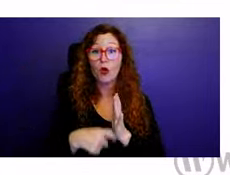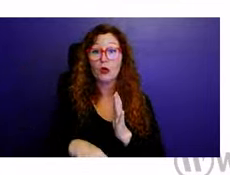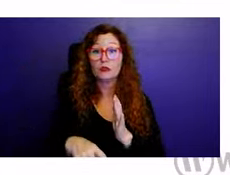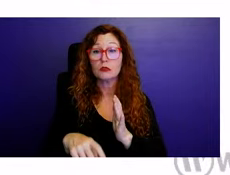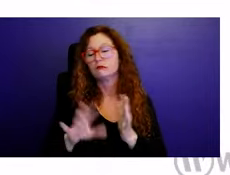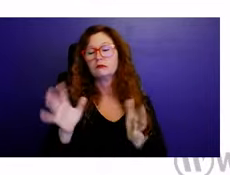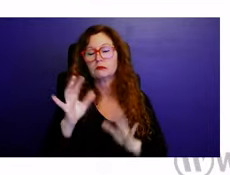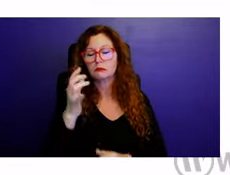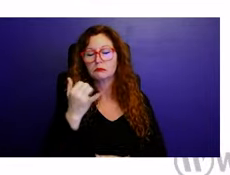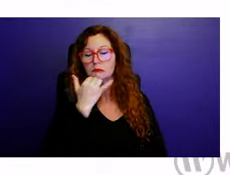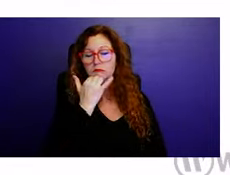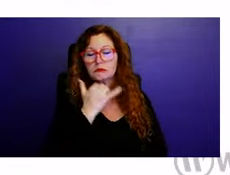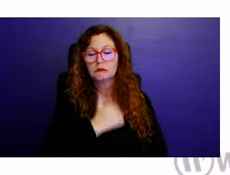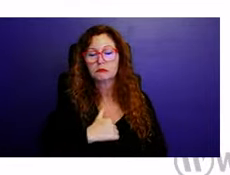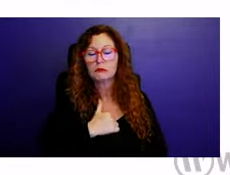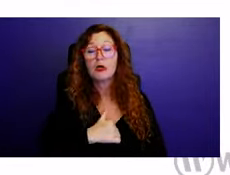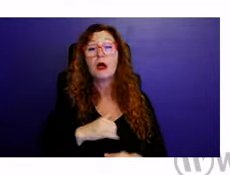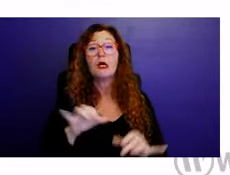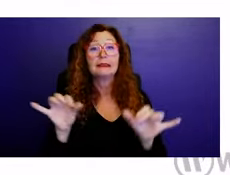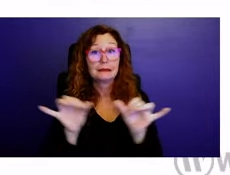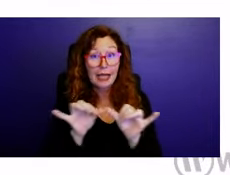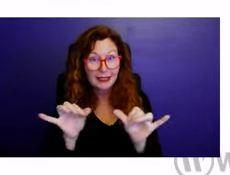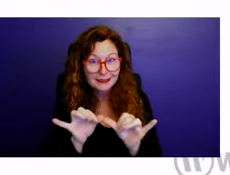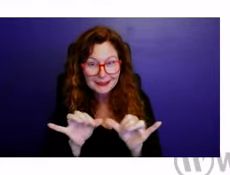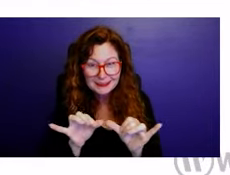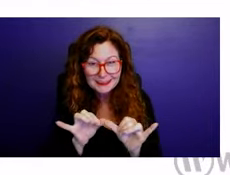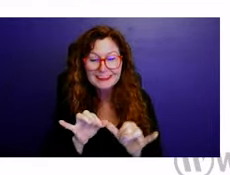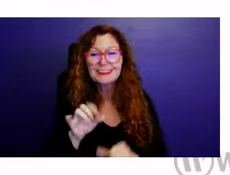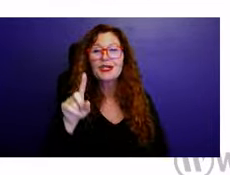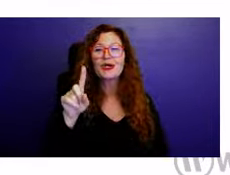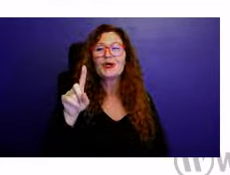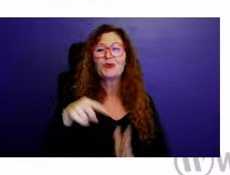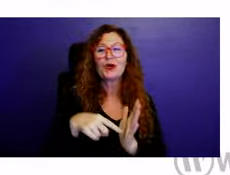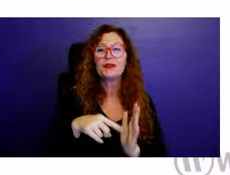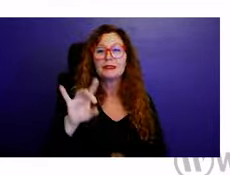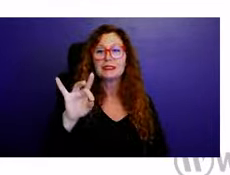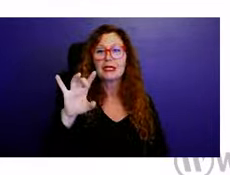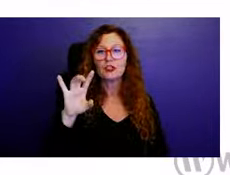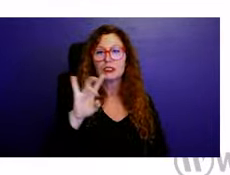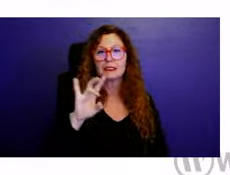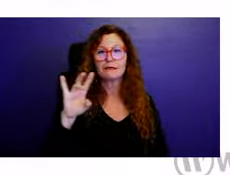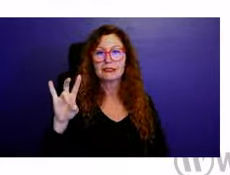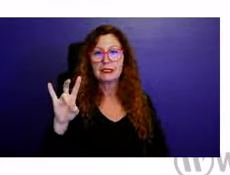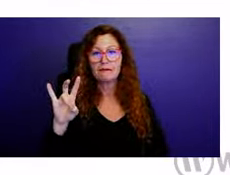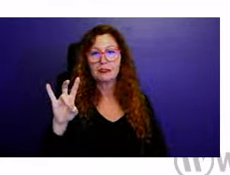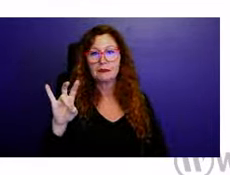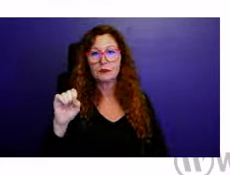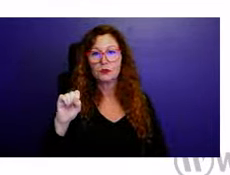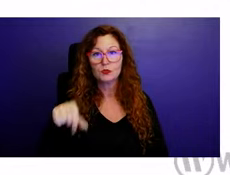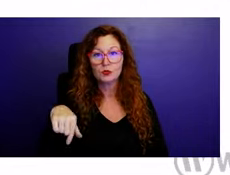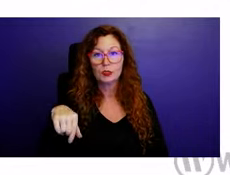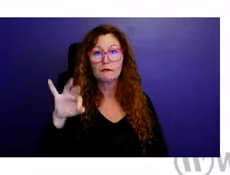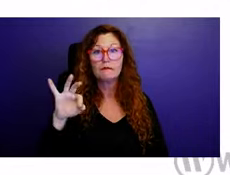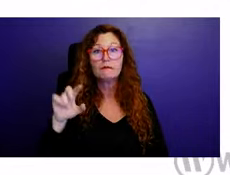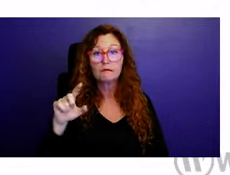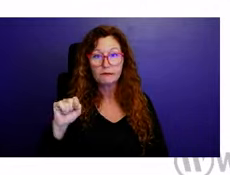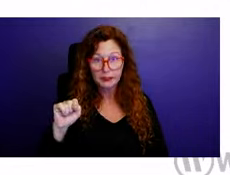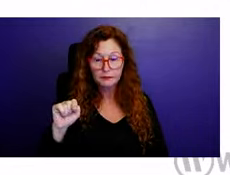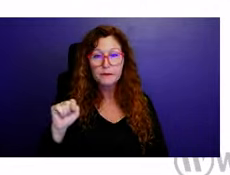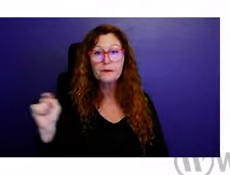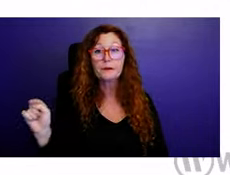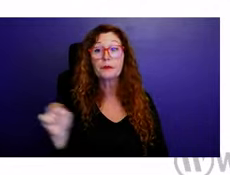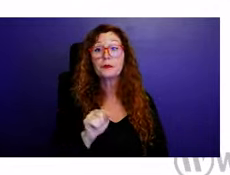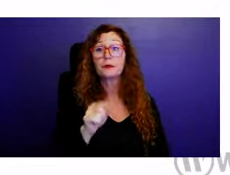um, 1,986 square feet. I mentioned the garages. They are all the townhomes are, um,